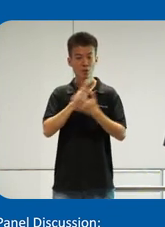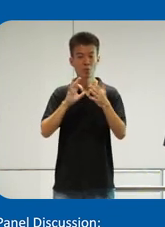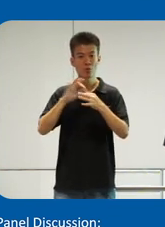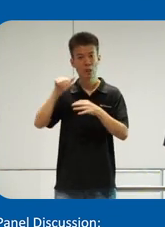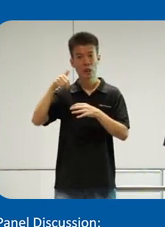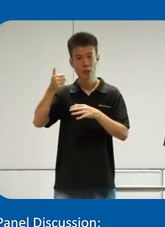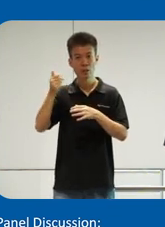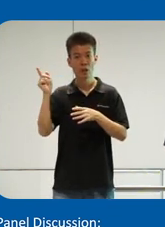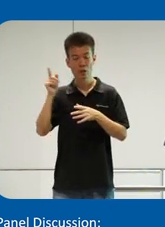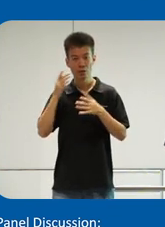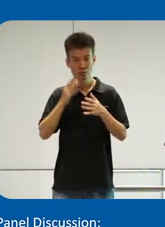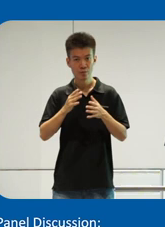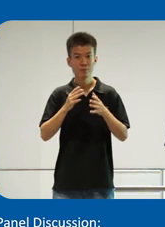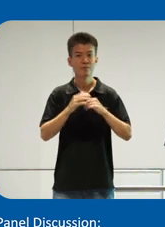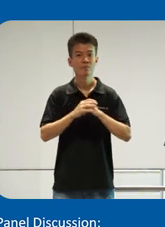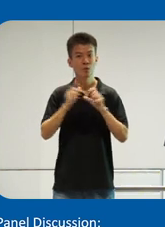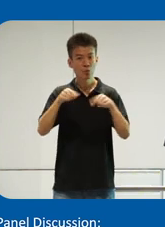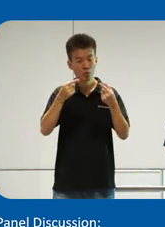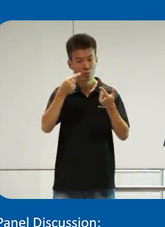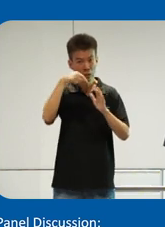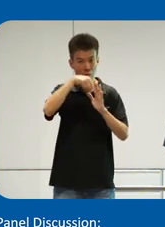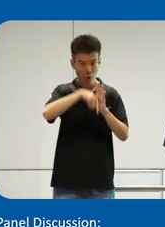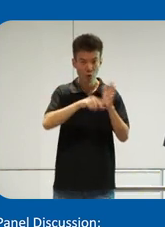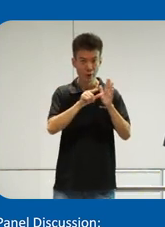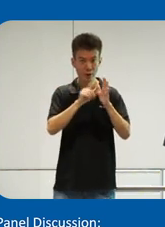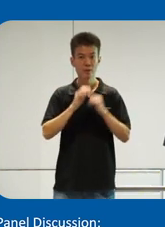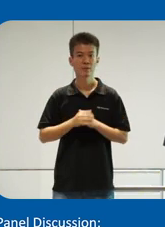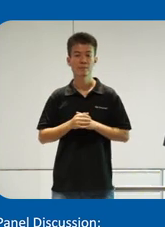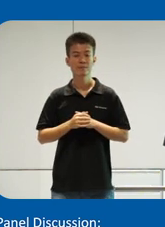the others which I will go in deeper later.